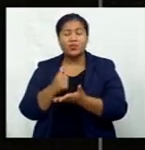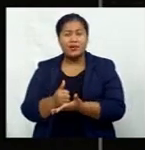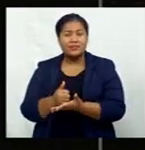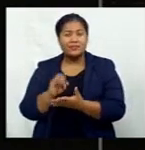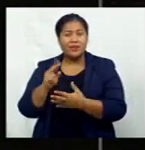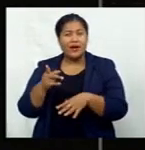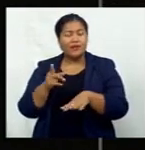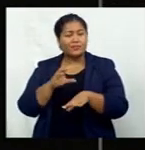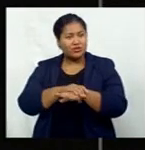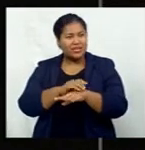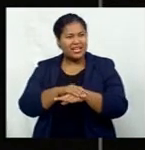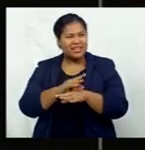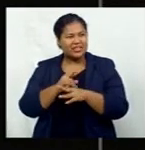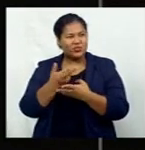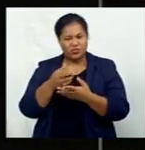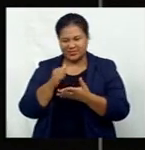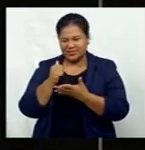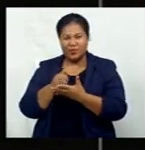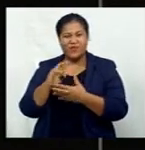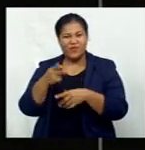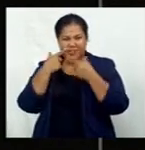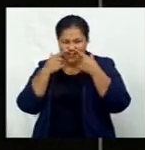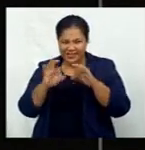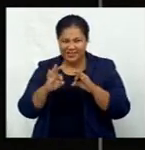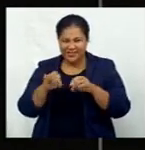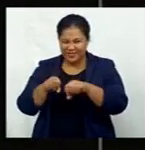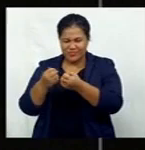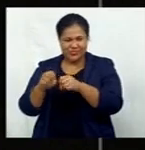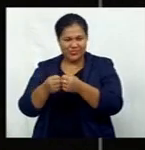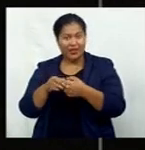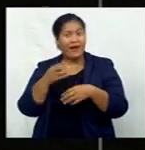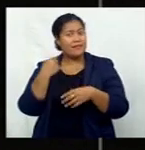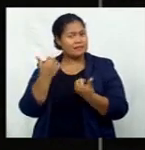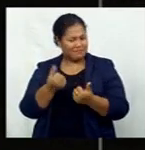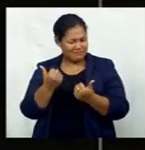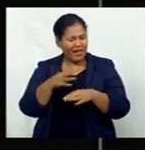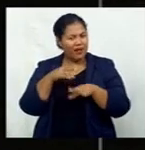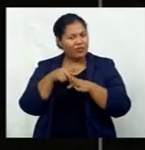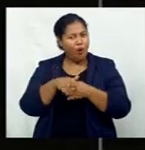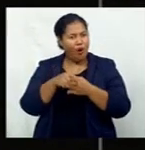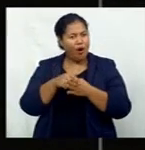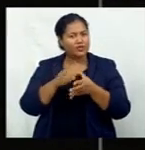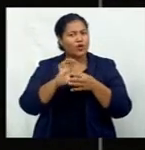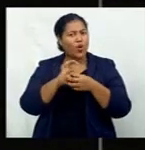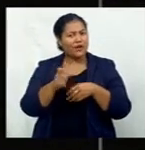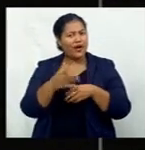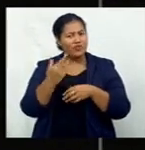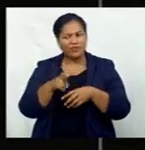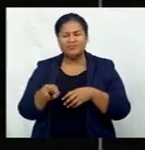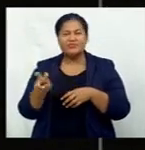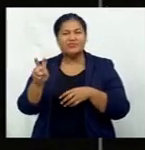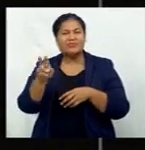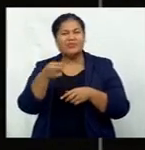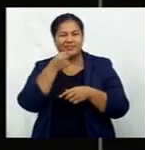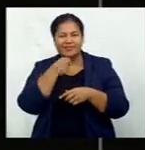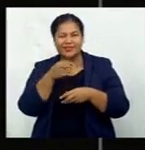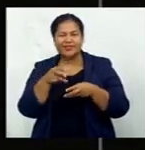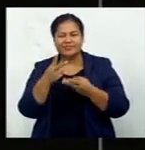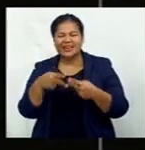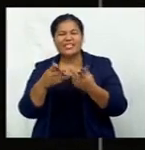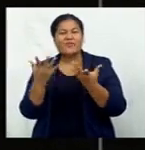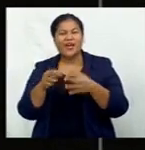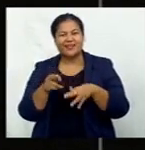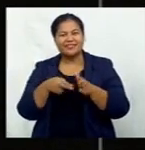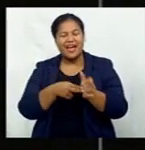increasing numbers of curfew breaches, a few horse owners have taken the bold initiative to patrol a few parts of Nandi. The horse patrol